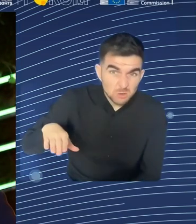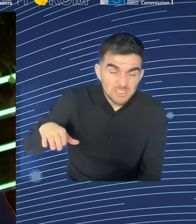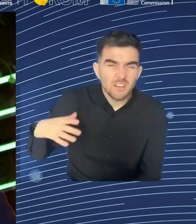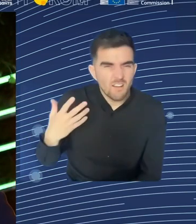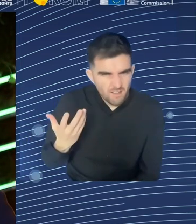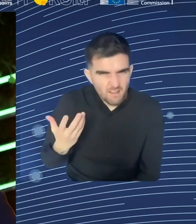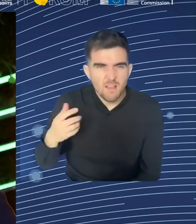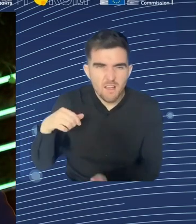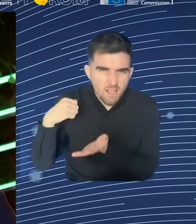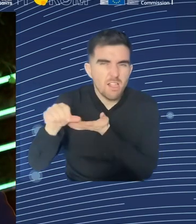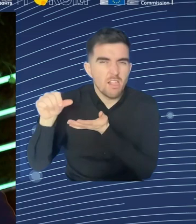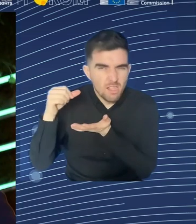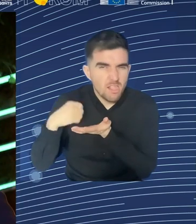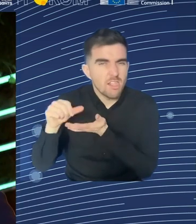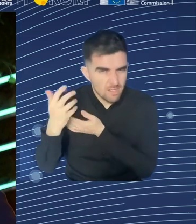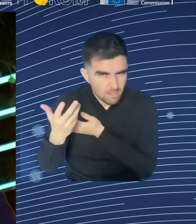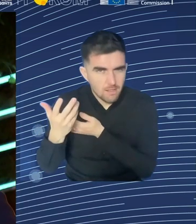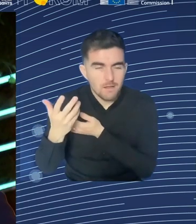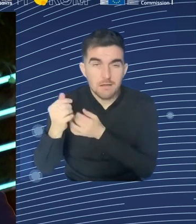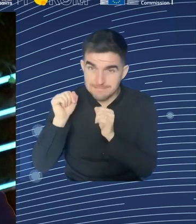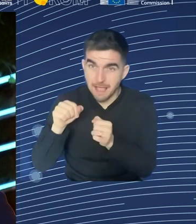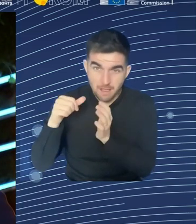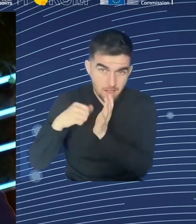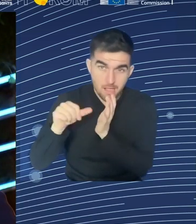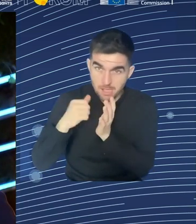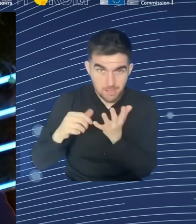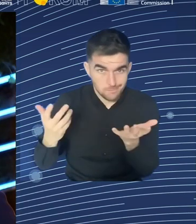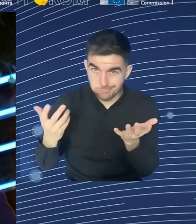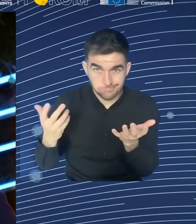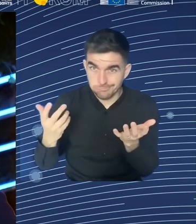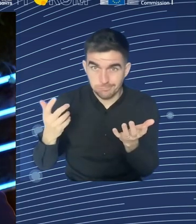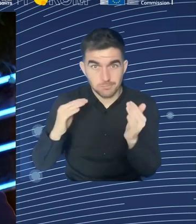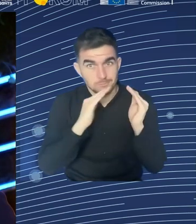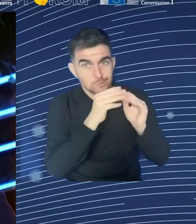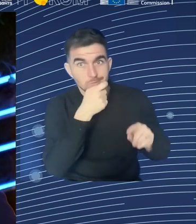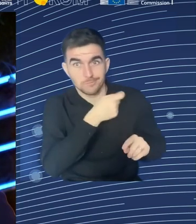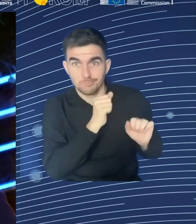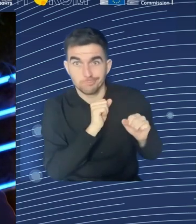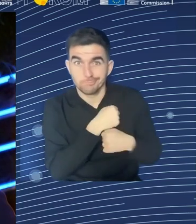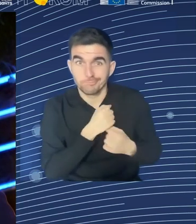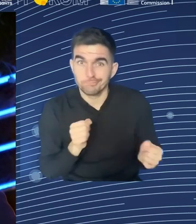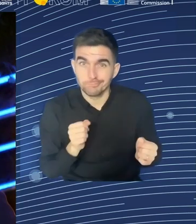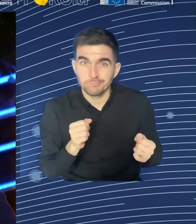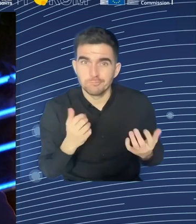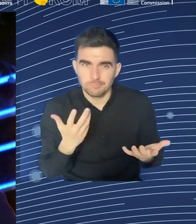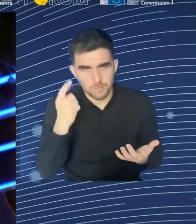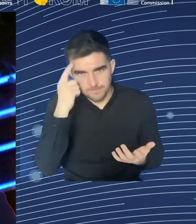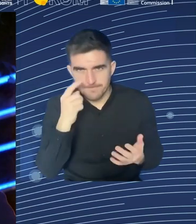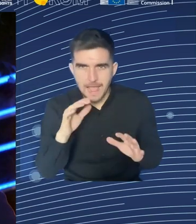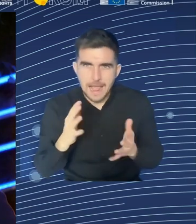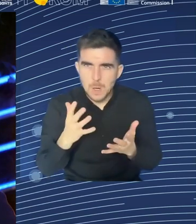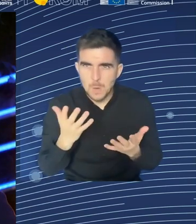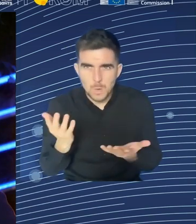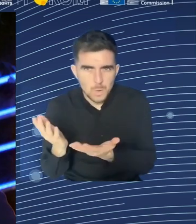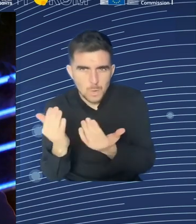The second thing that I'd like to put into the discussion. Is the way in which some jobs